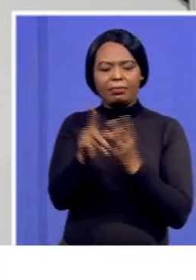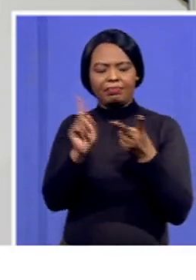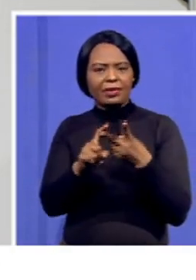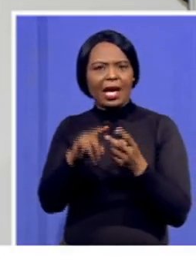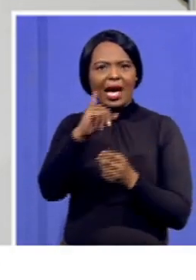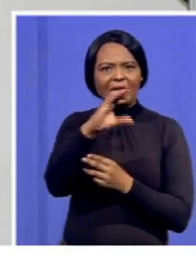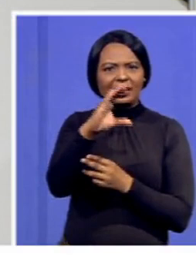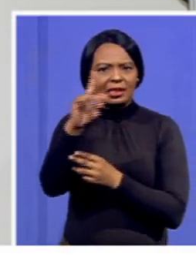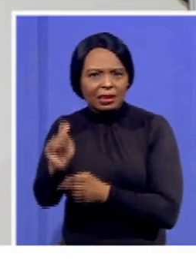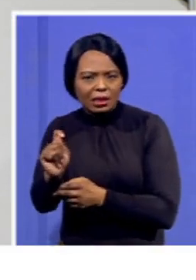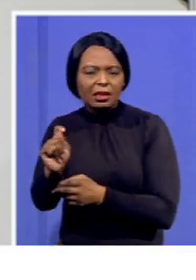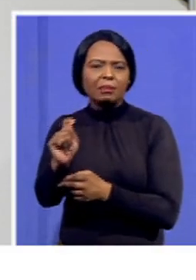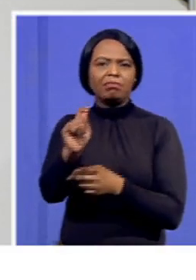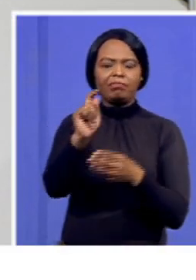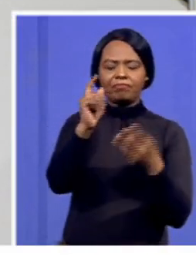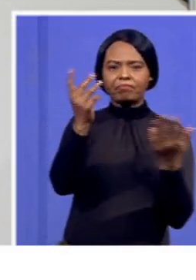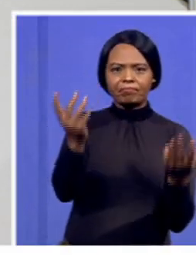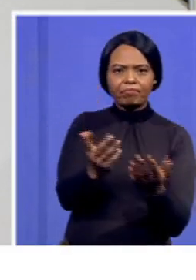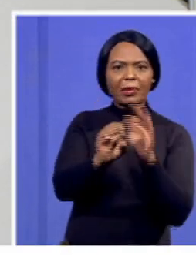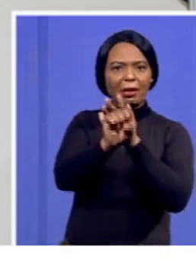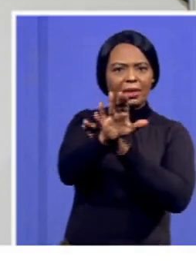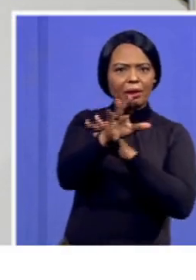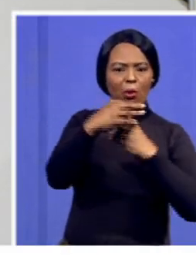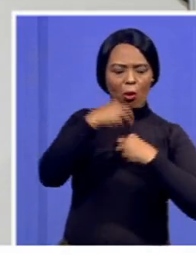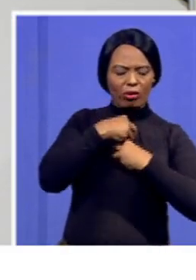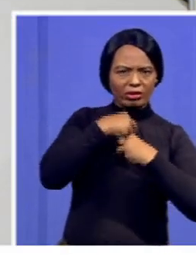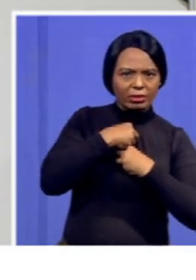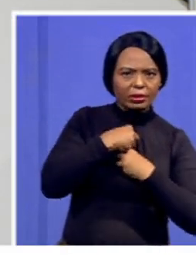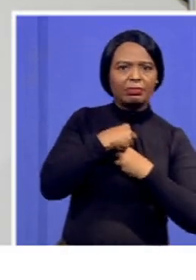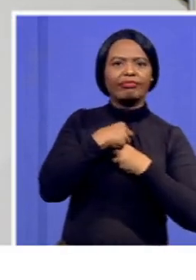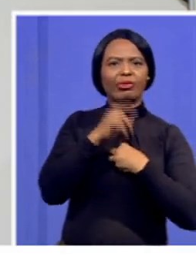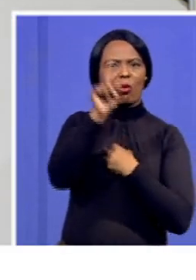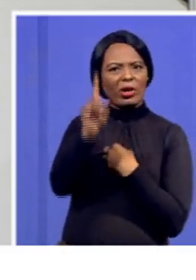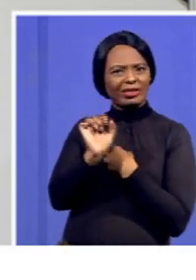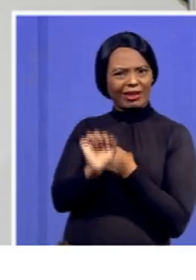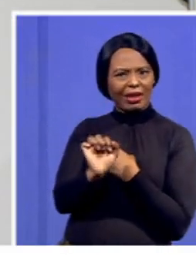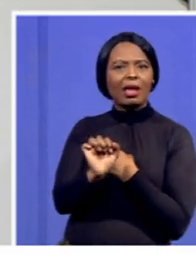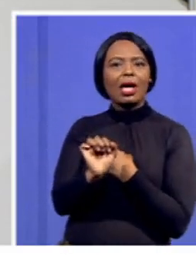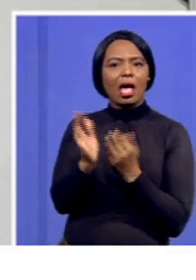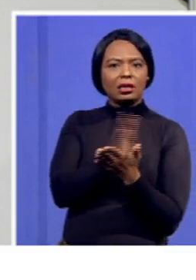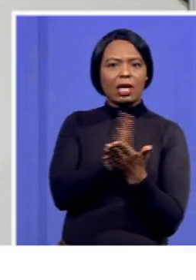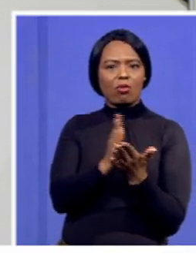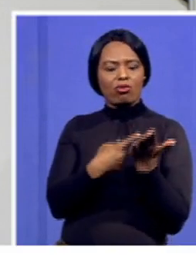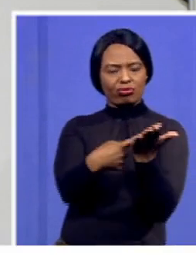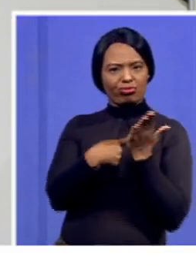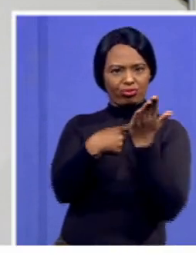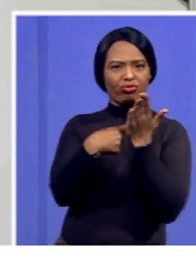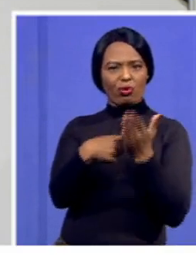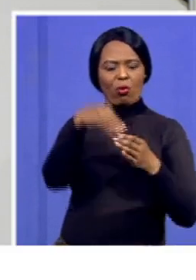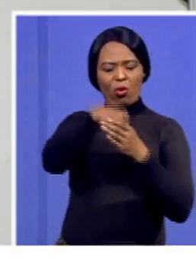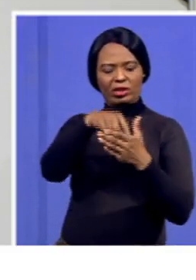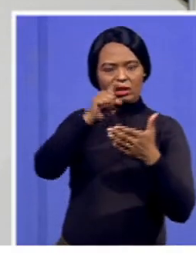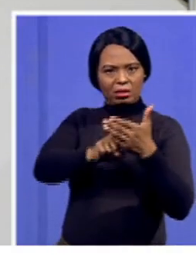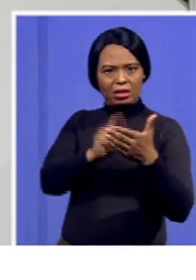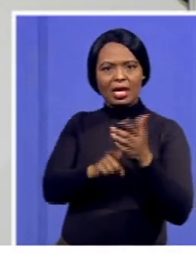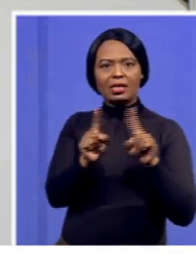we are also looking at the question of media ownership those are some of the discussion in our content including content